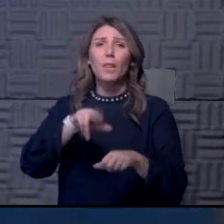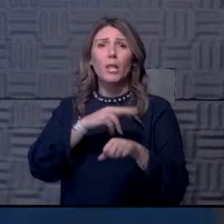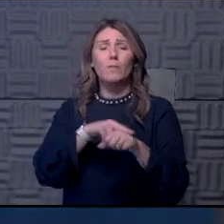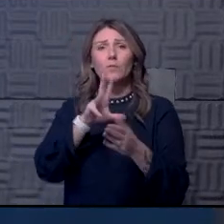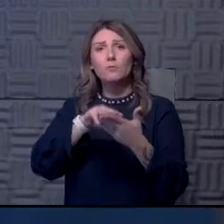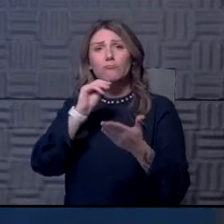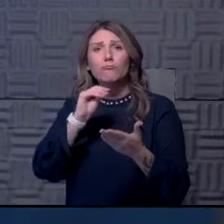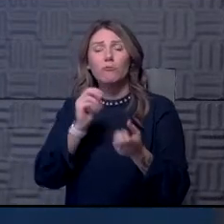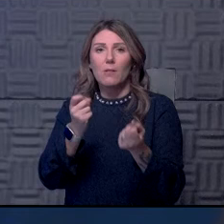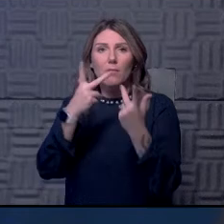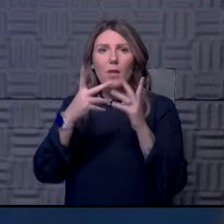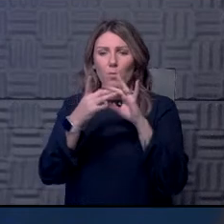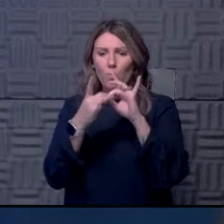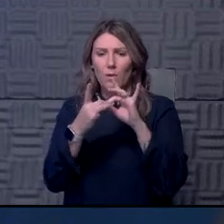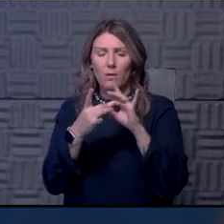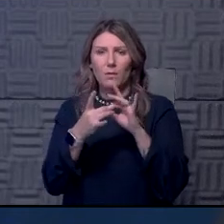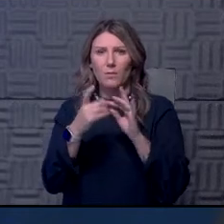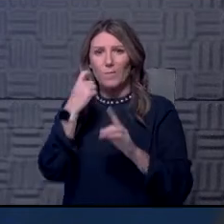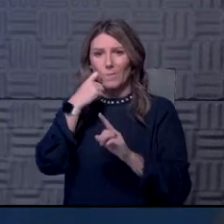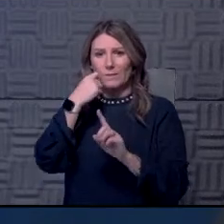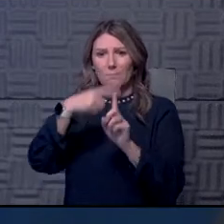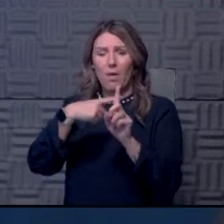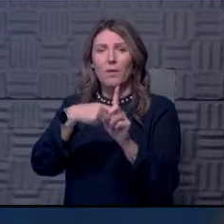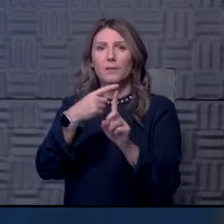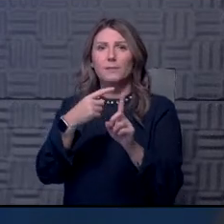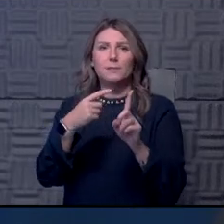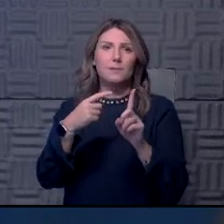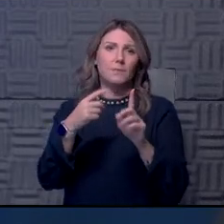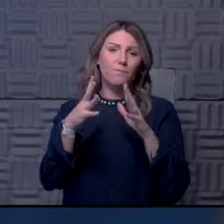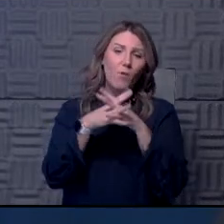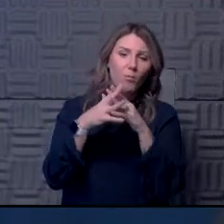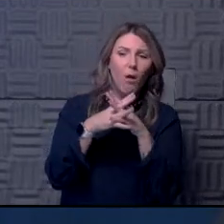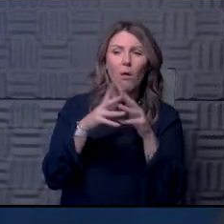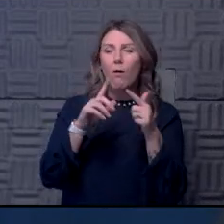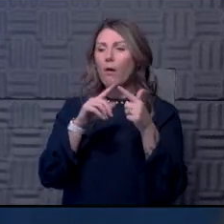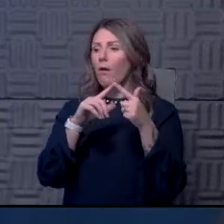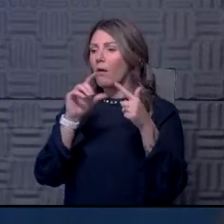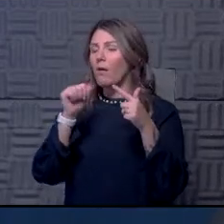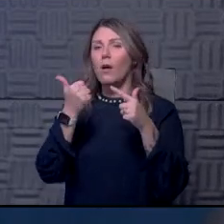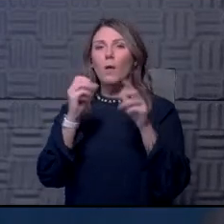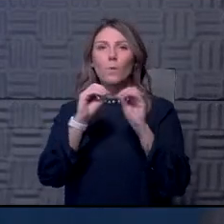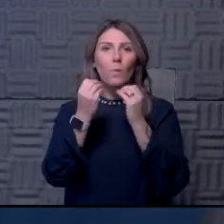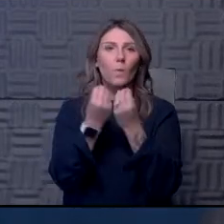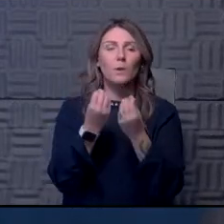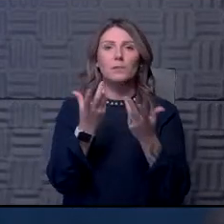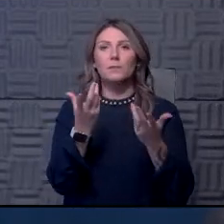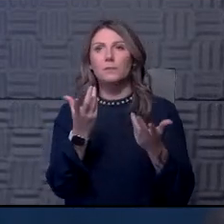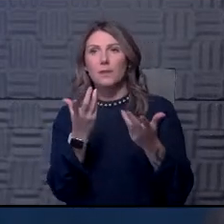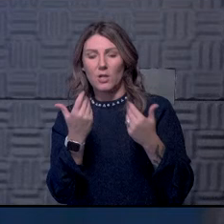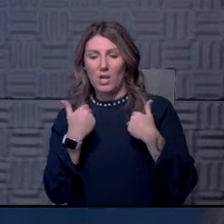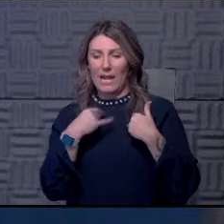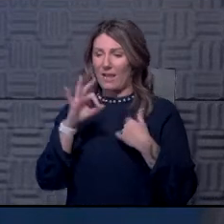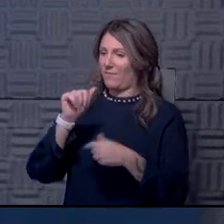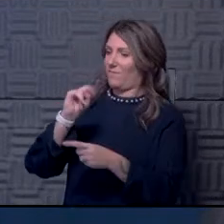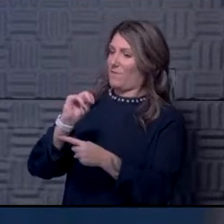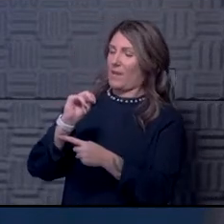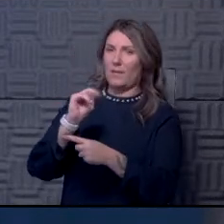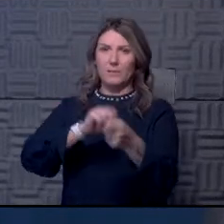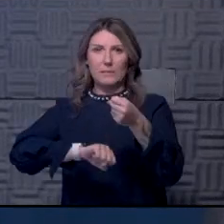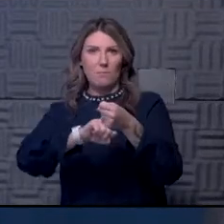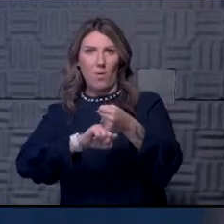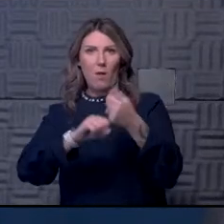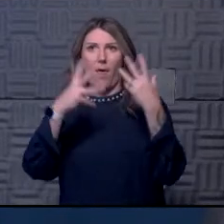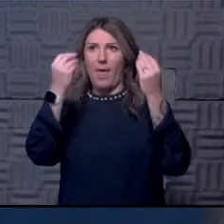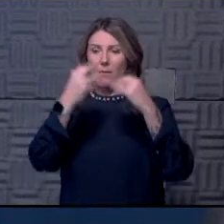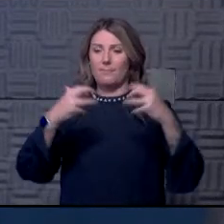as well over the last couple of months with football and, uh, with other organizations that have had, uh, fans in the stands about the importance